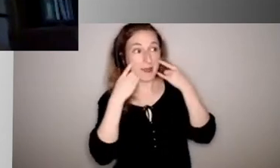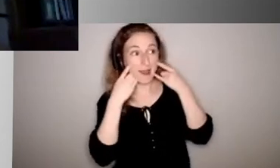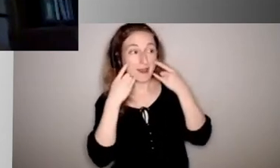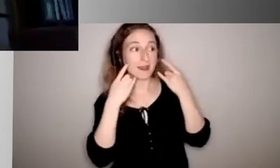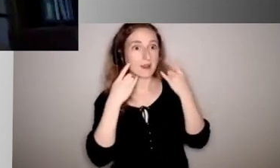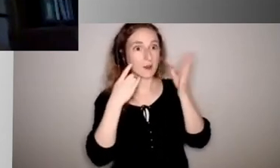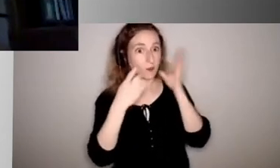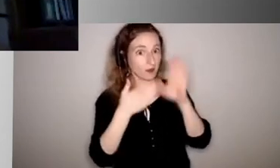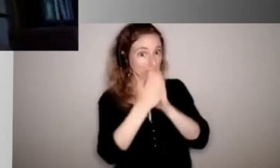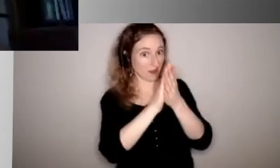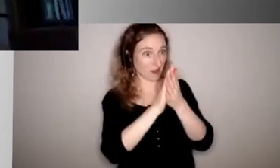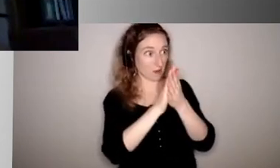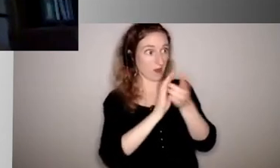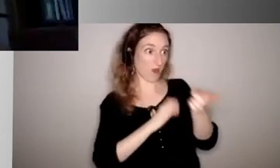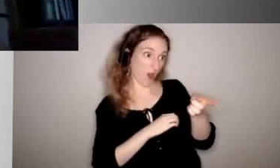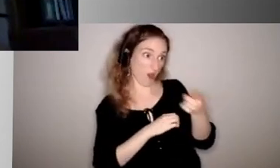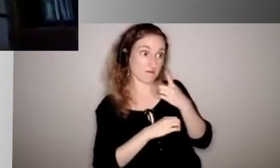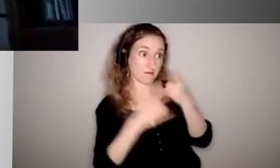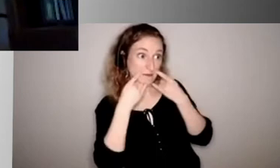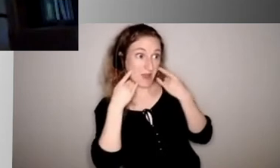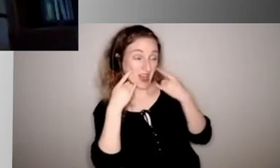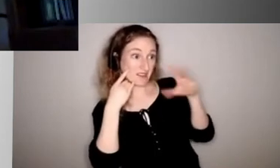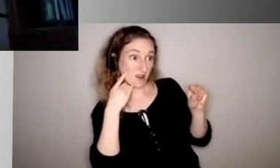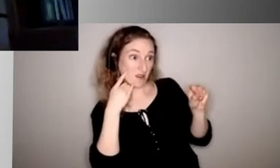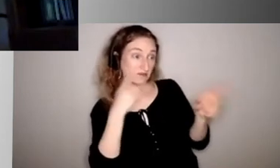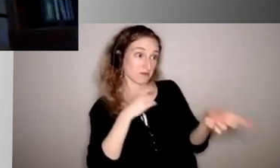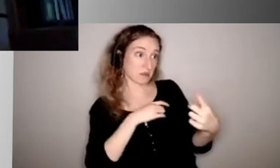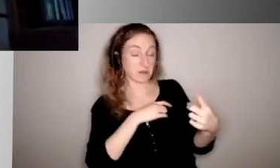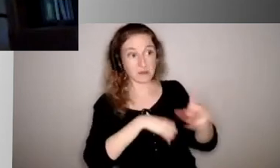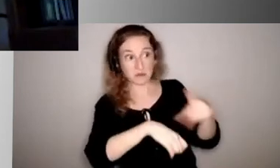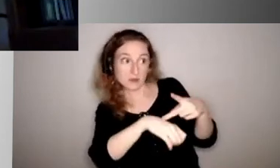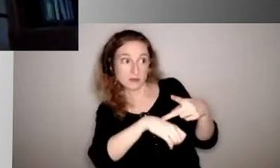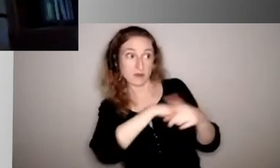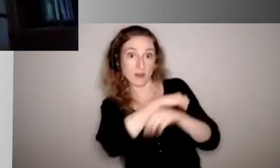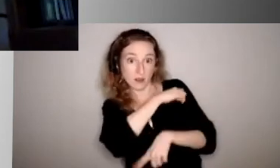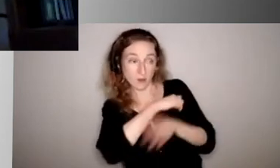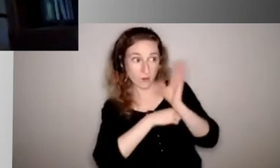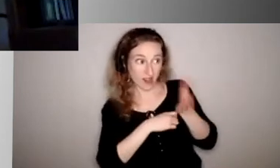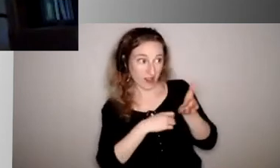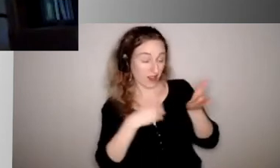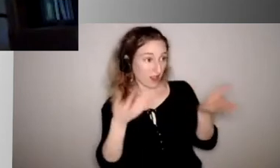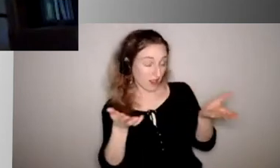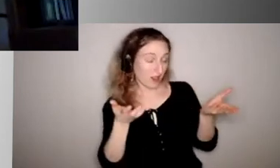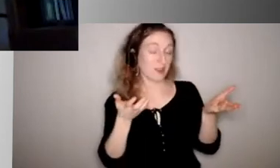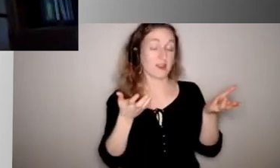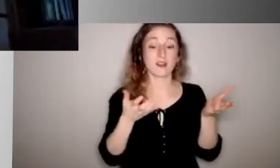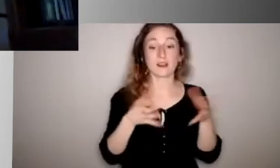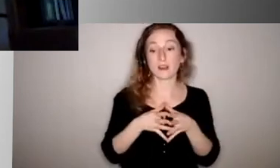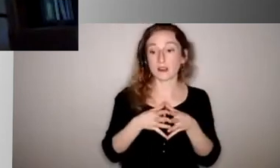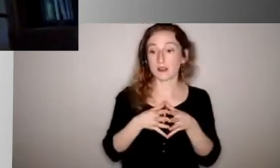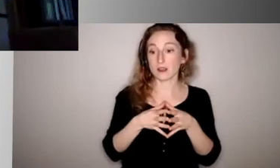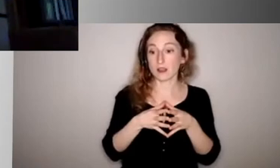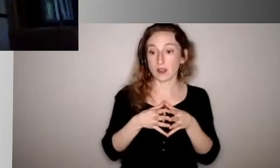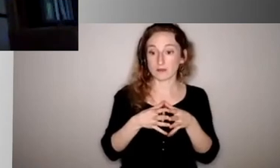discipline issue? Do you think students could be forced to wear a mask? For the educators, some kind of butts, the teachers, have